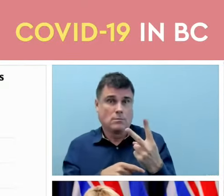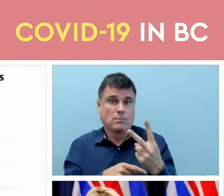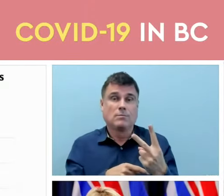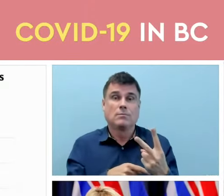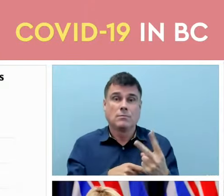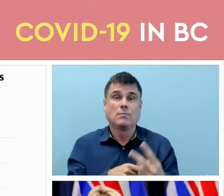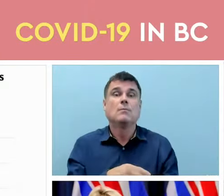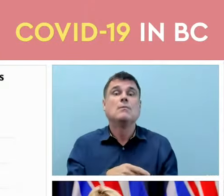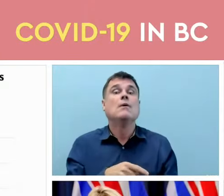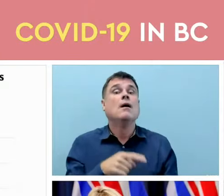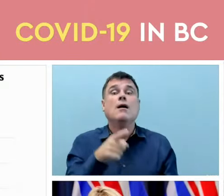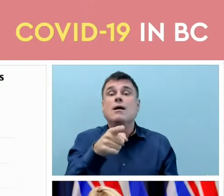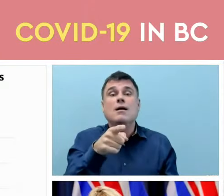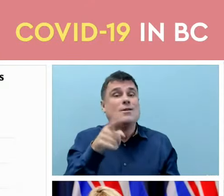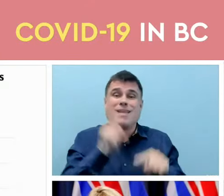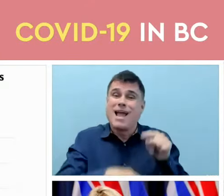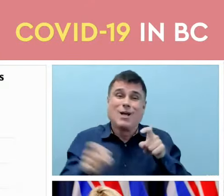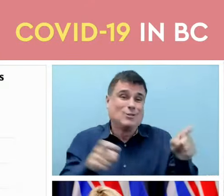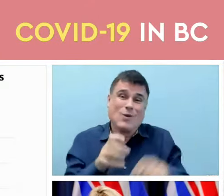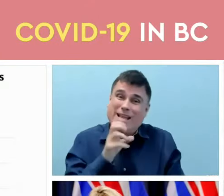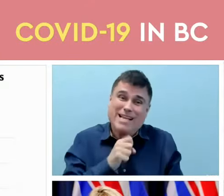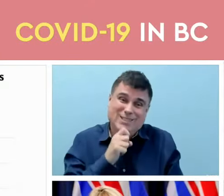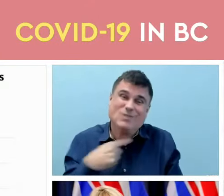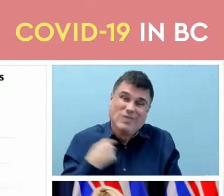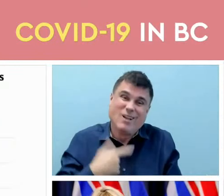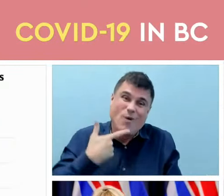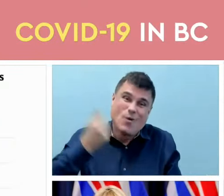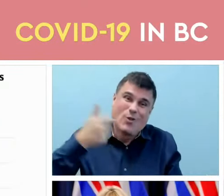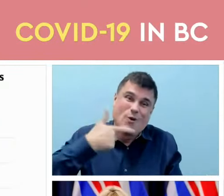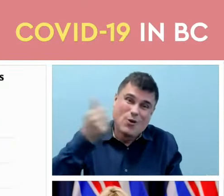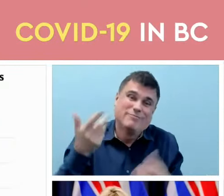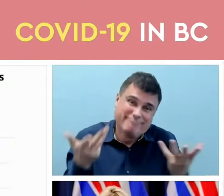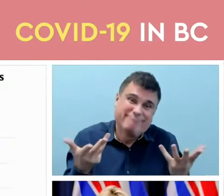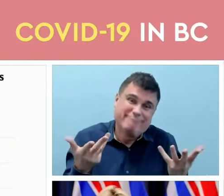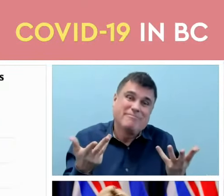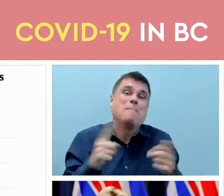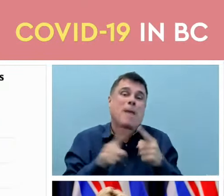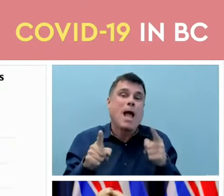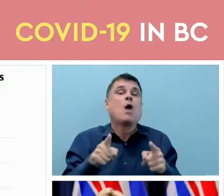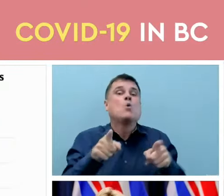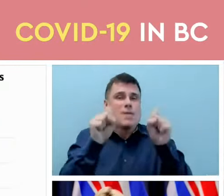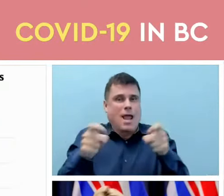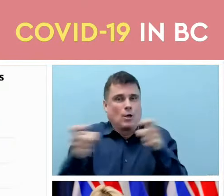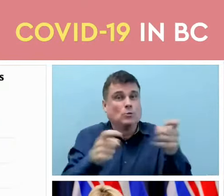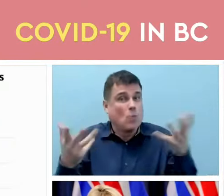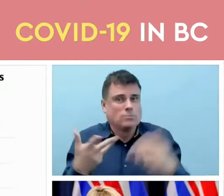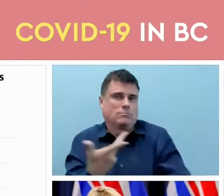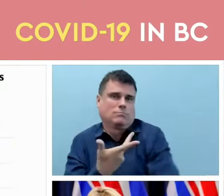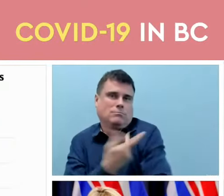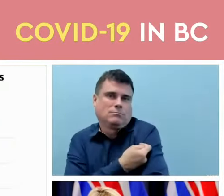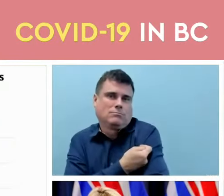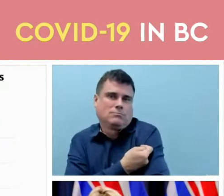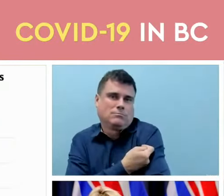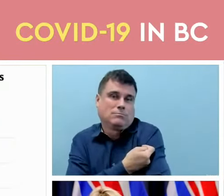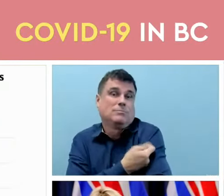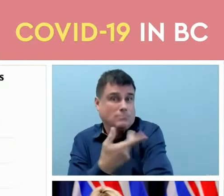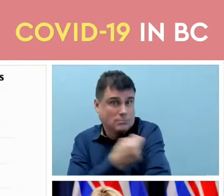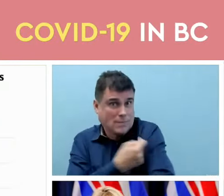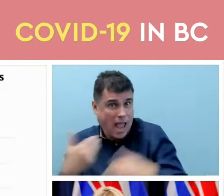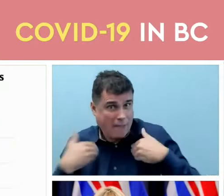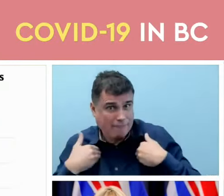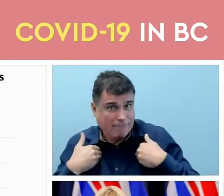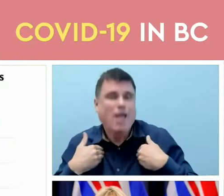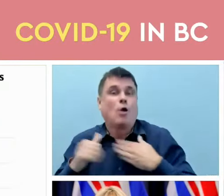but we can control our vaccination status and reduce our risk. And it reduces not only our risk as an